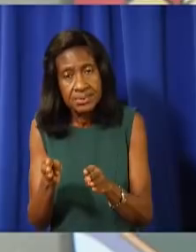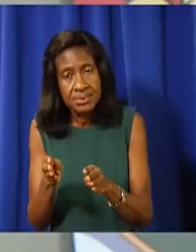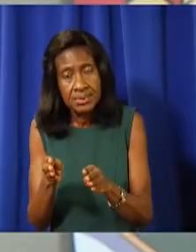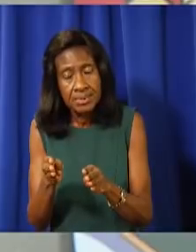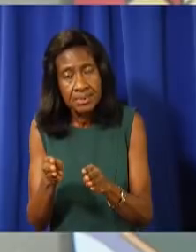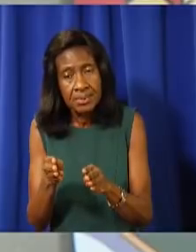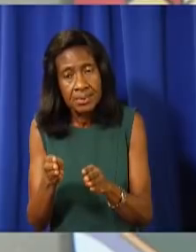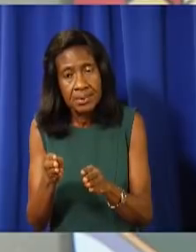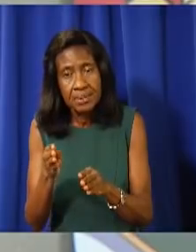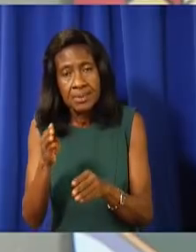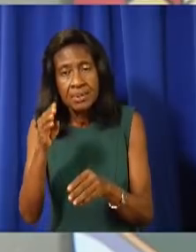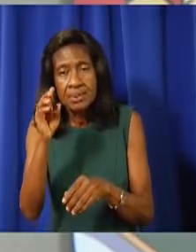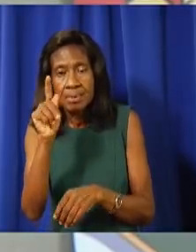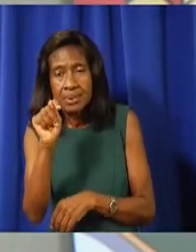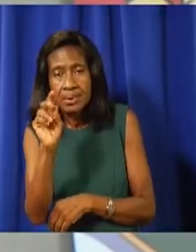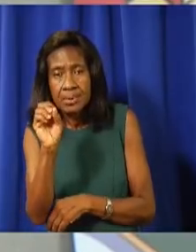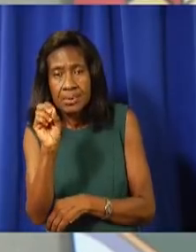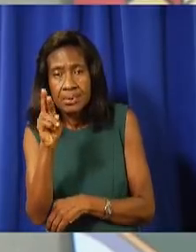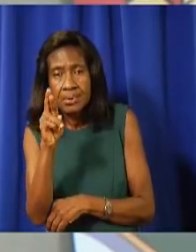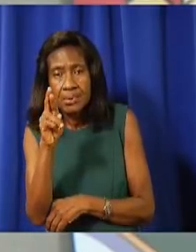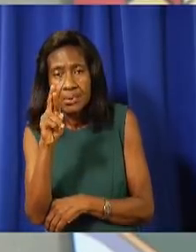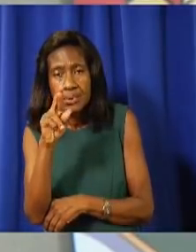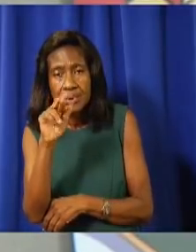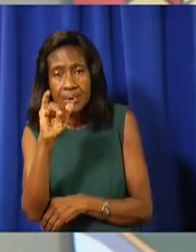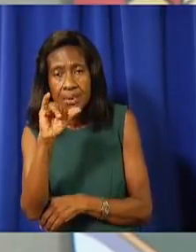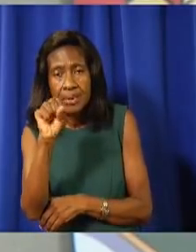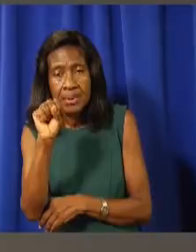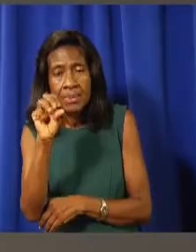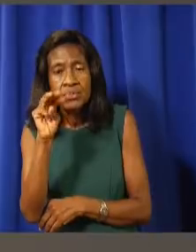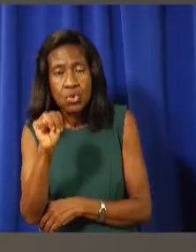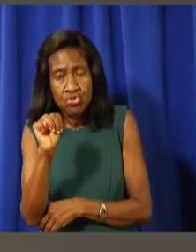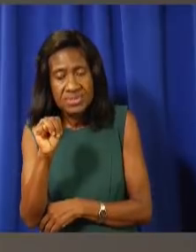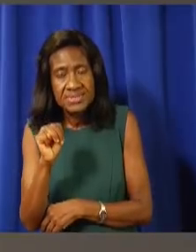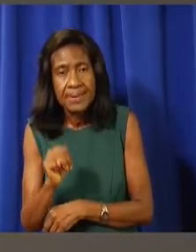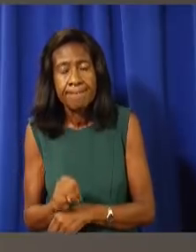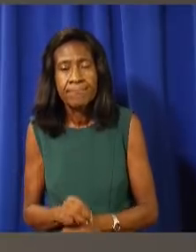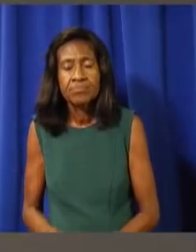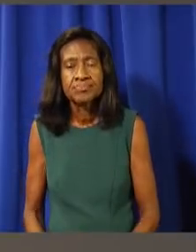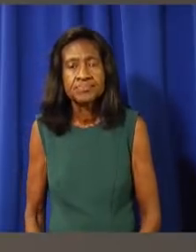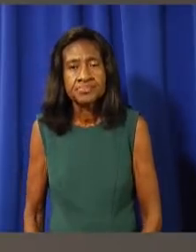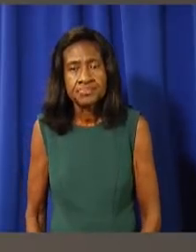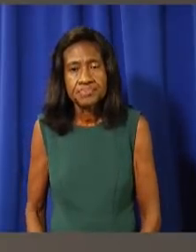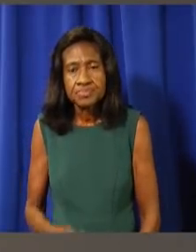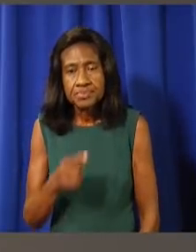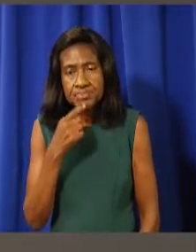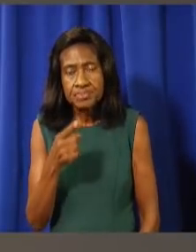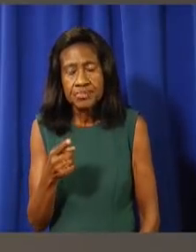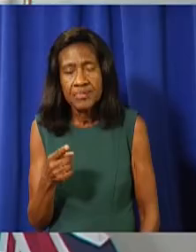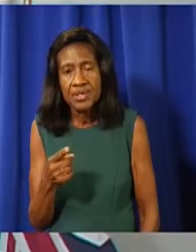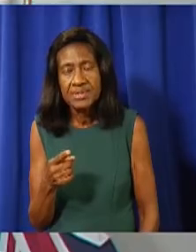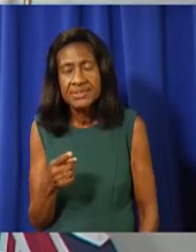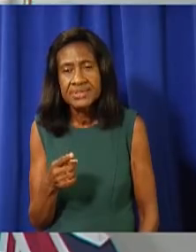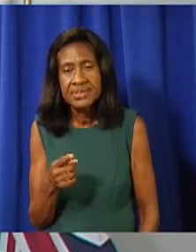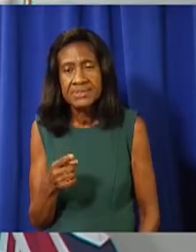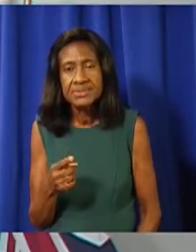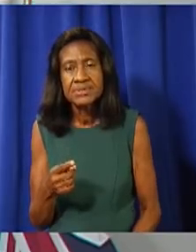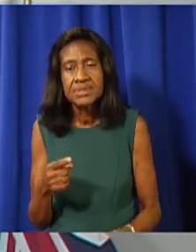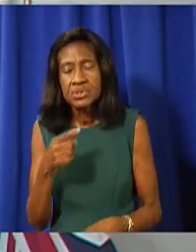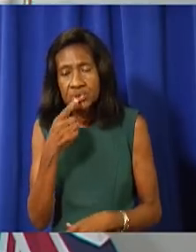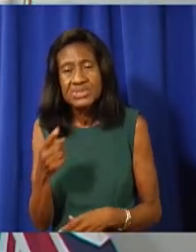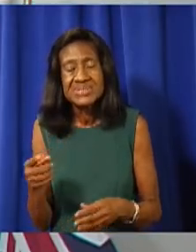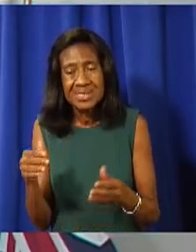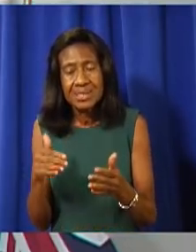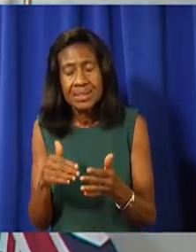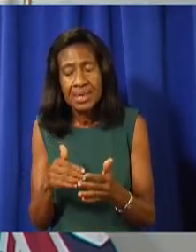for the last 18 months. Mr. Brian? I think the Premier did an amazing job answering it but just say that